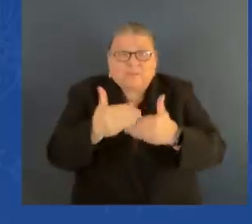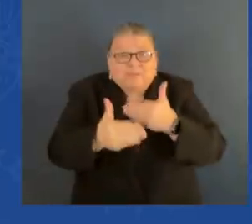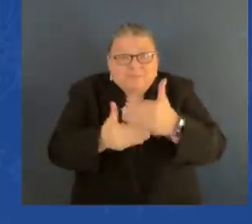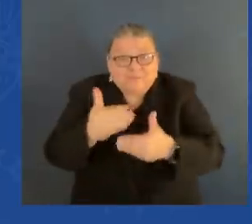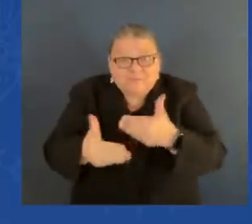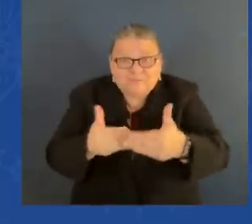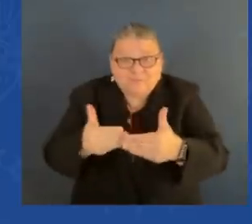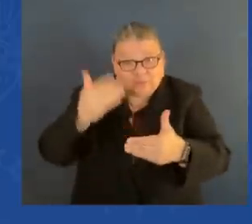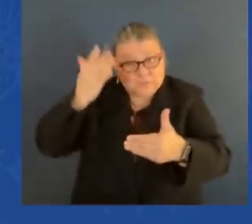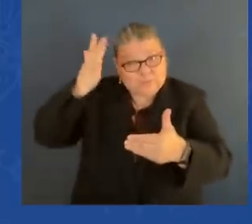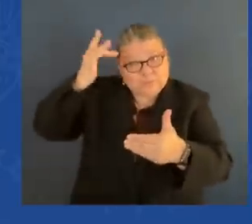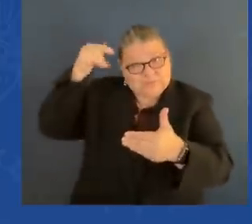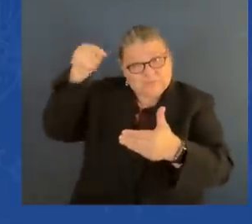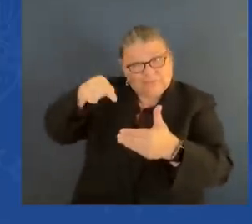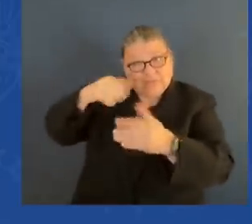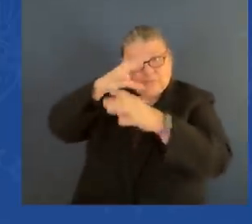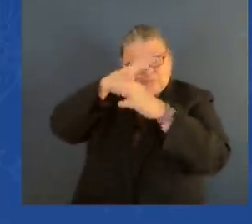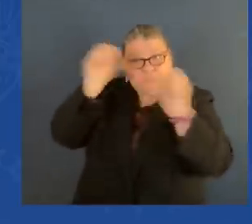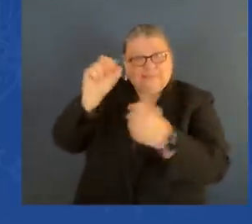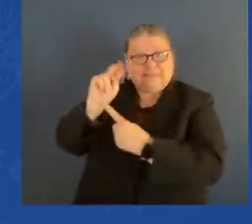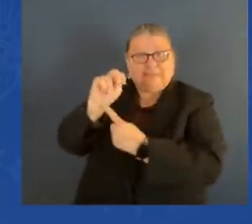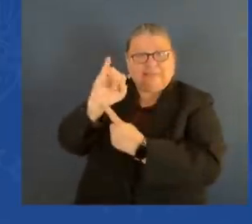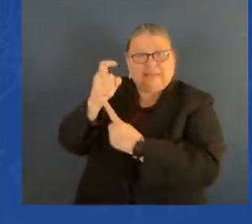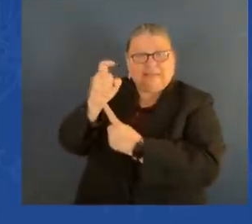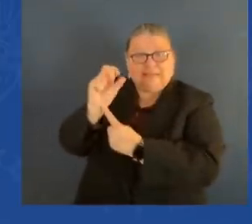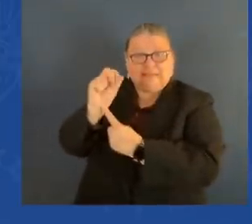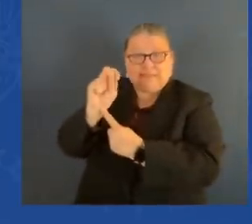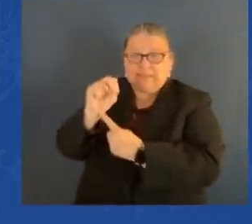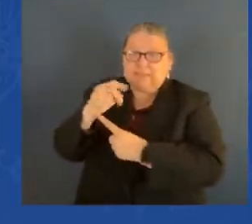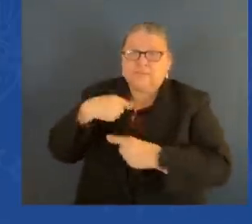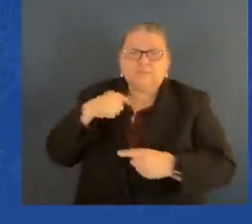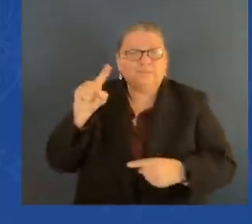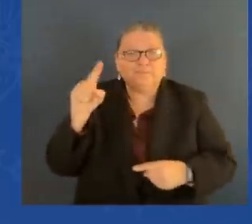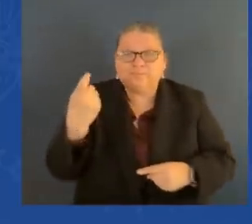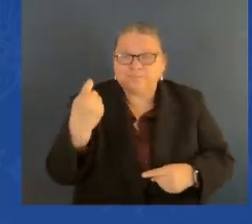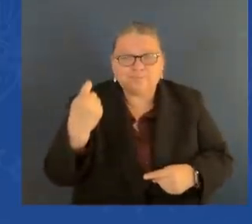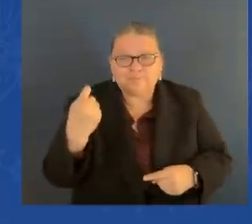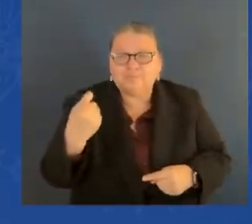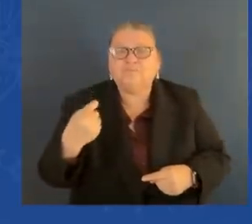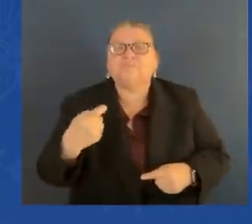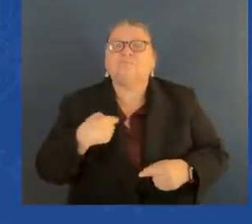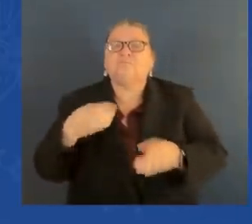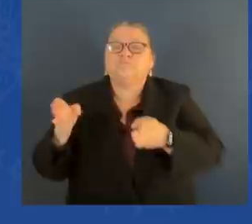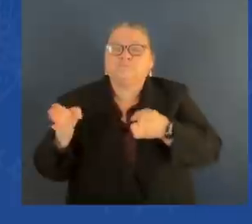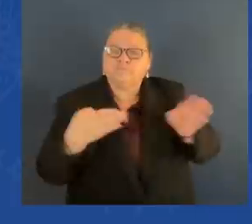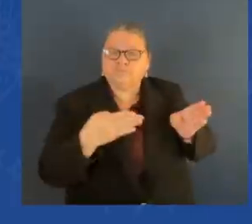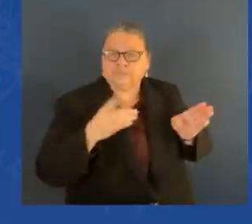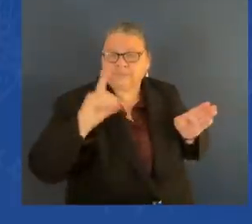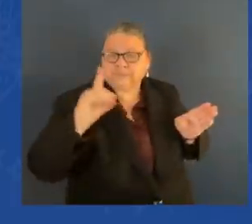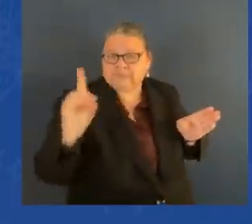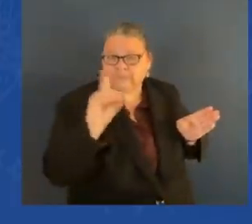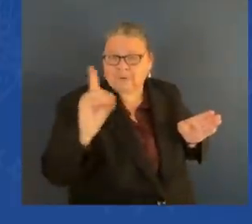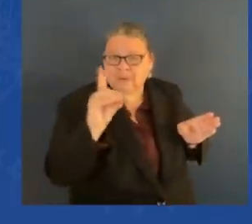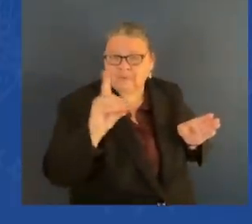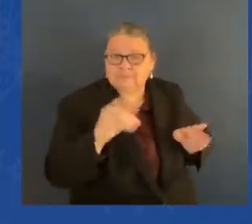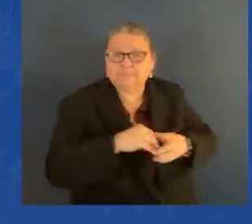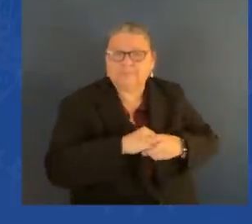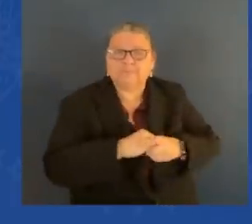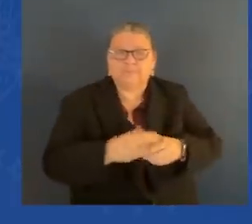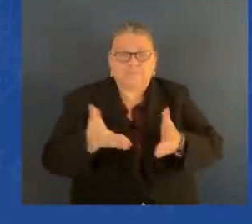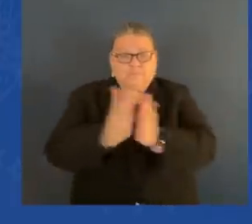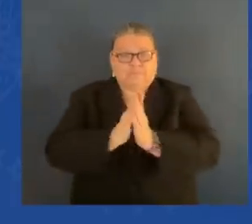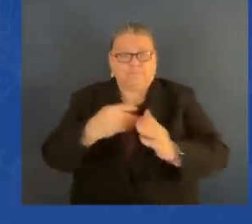But I was asked to head up a committee, the younger people, to try to get someone to run for the United